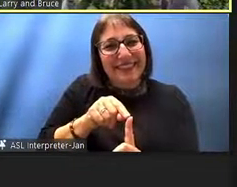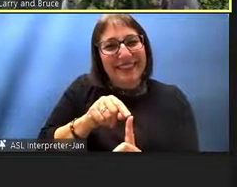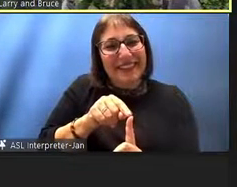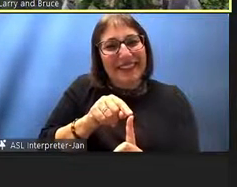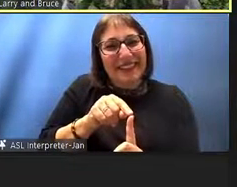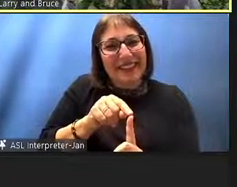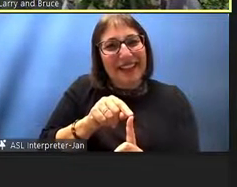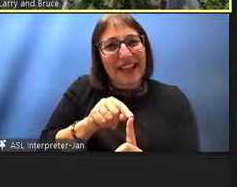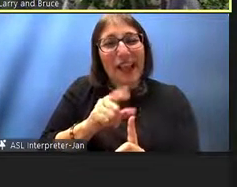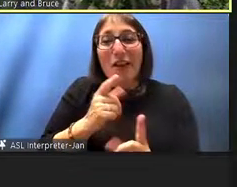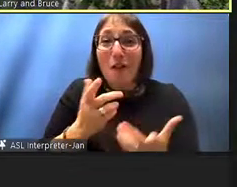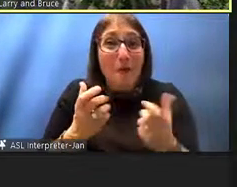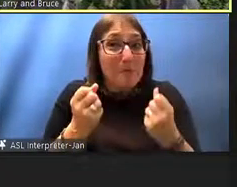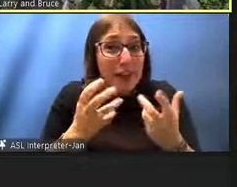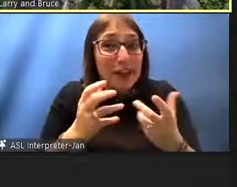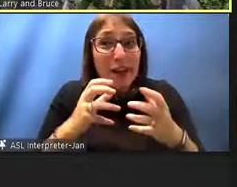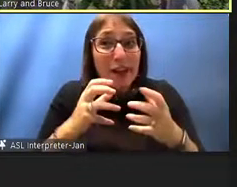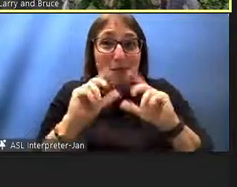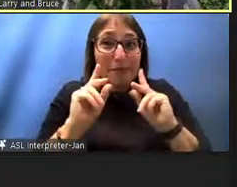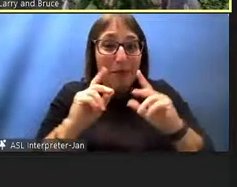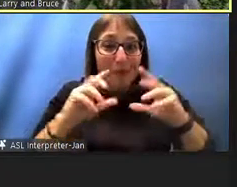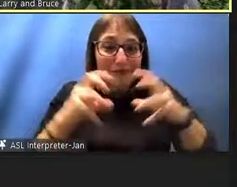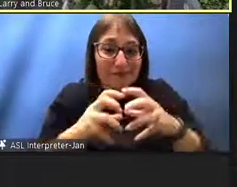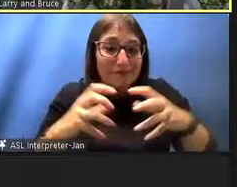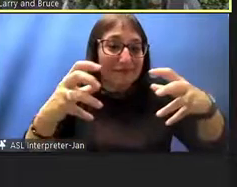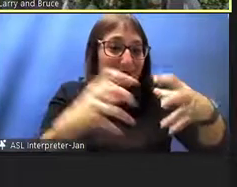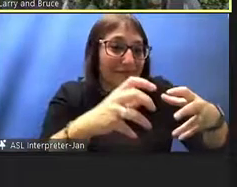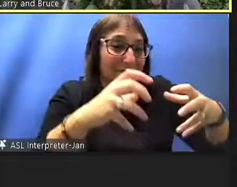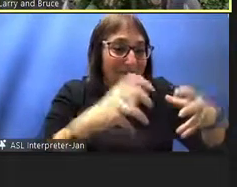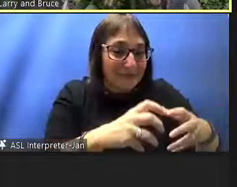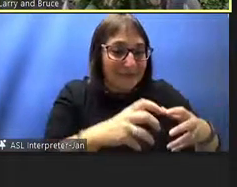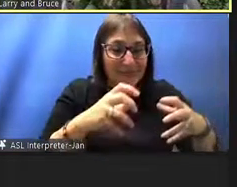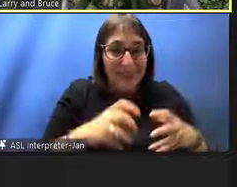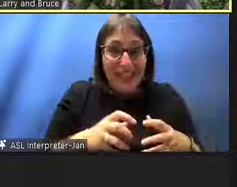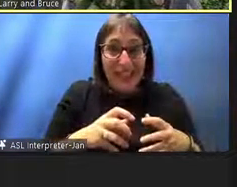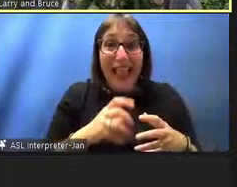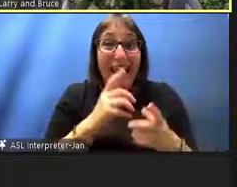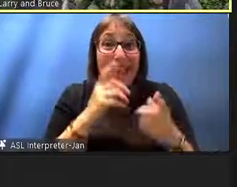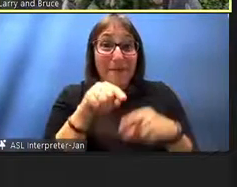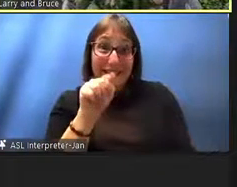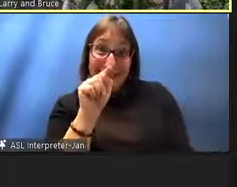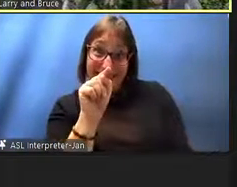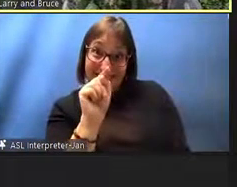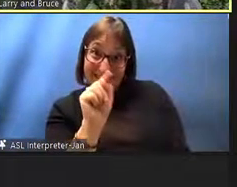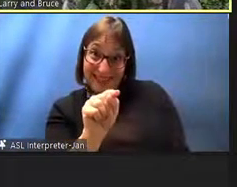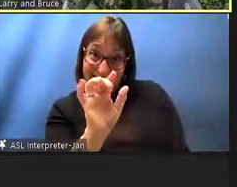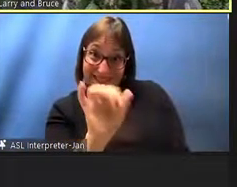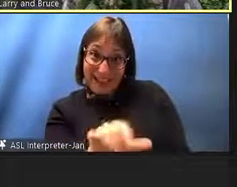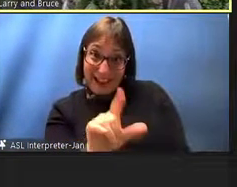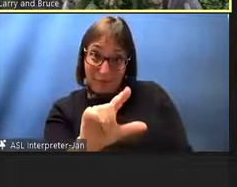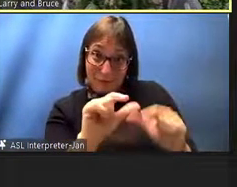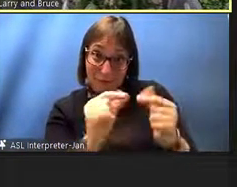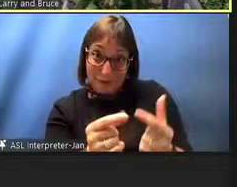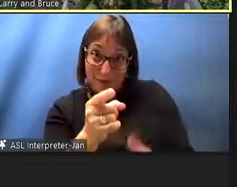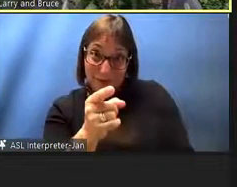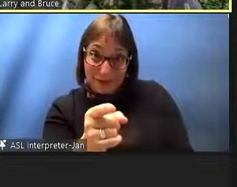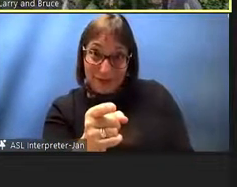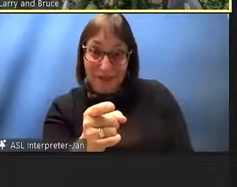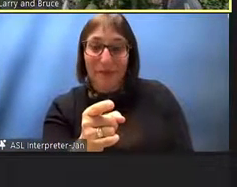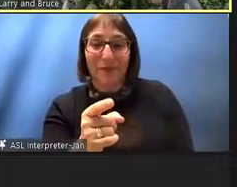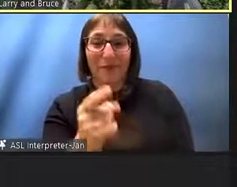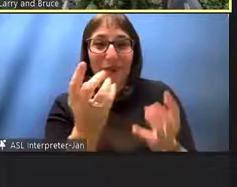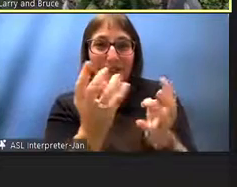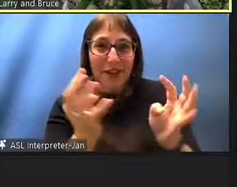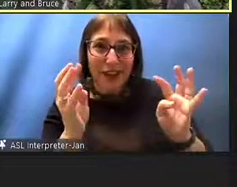of groups and many groups but it happened that this group uh were looking at